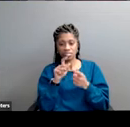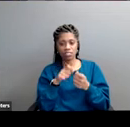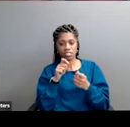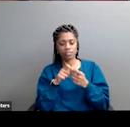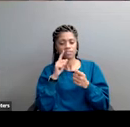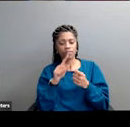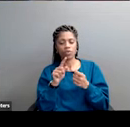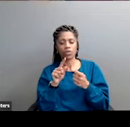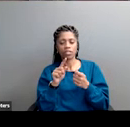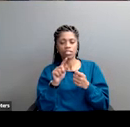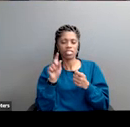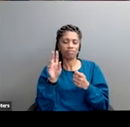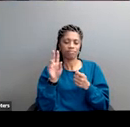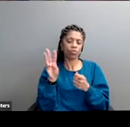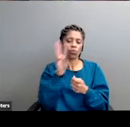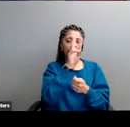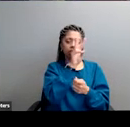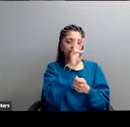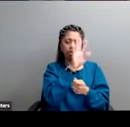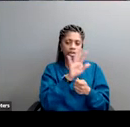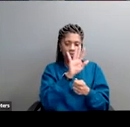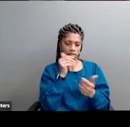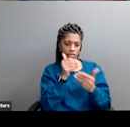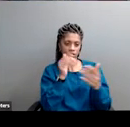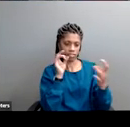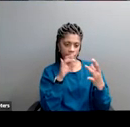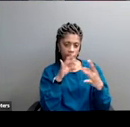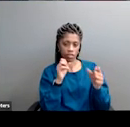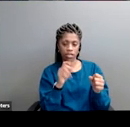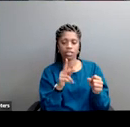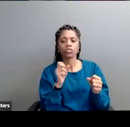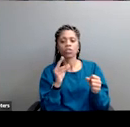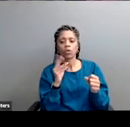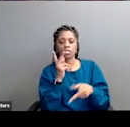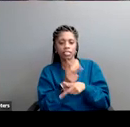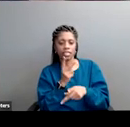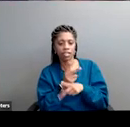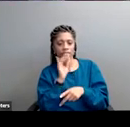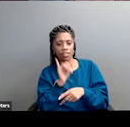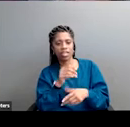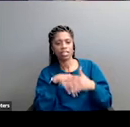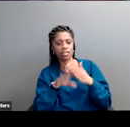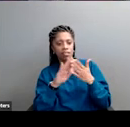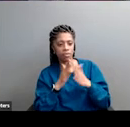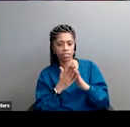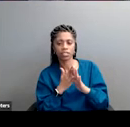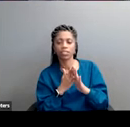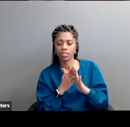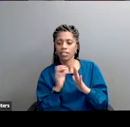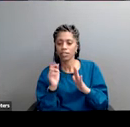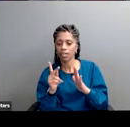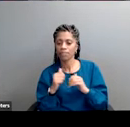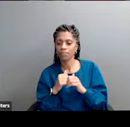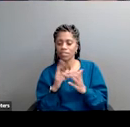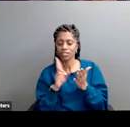area we're holding back 12 of them just for you want to make sure that since we're going to be in your backyard we're taking care of folks in the community and so go ahead and